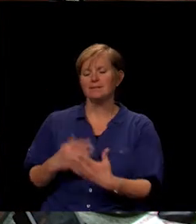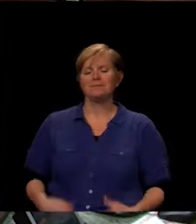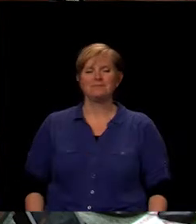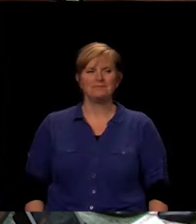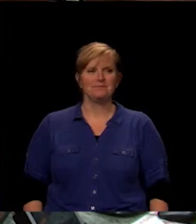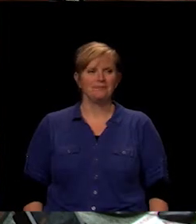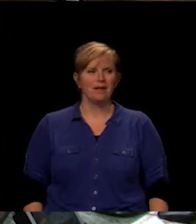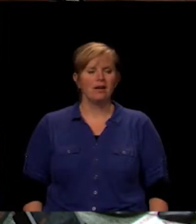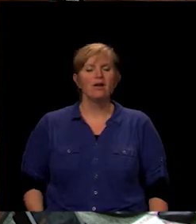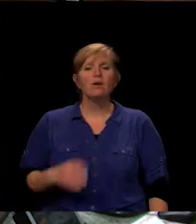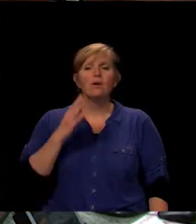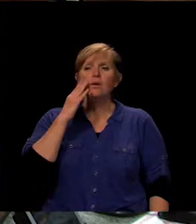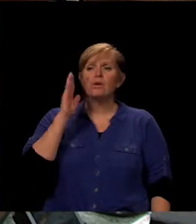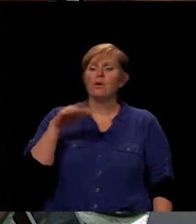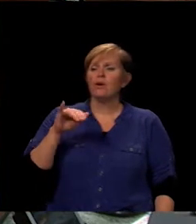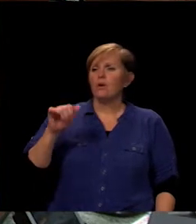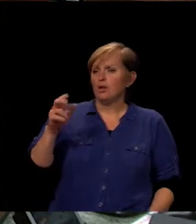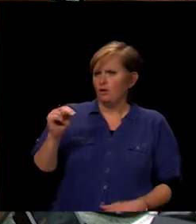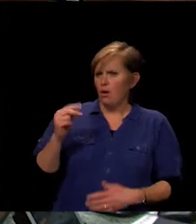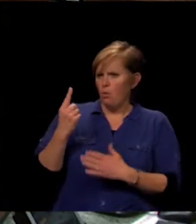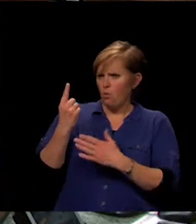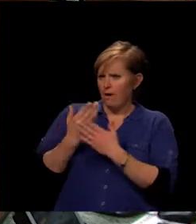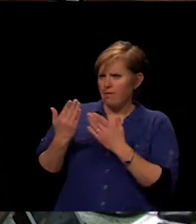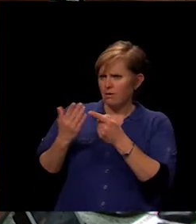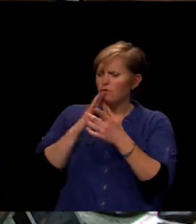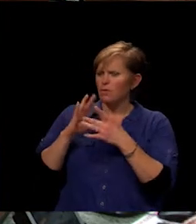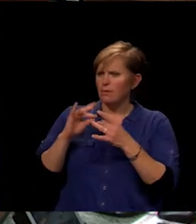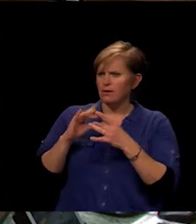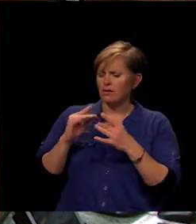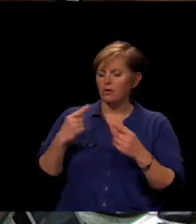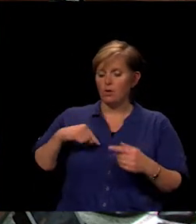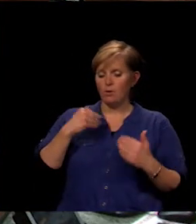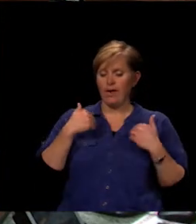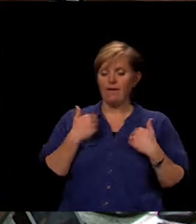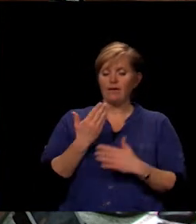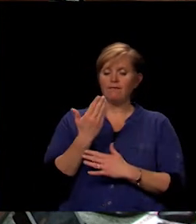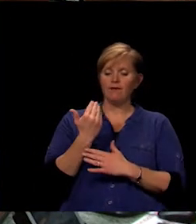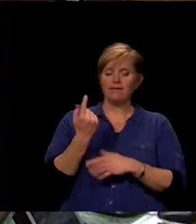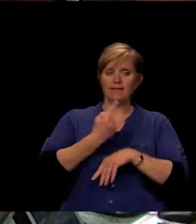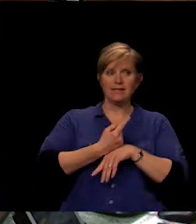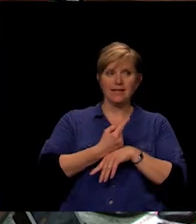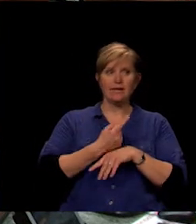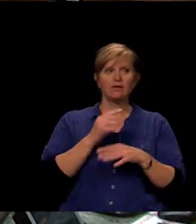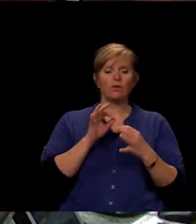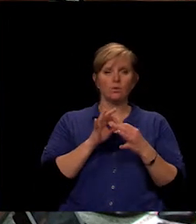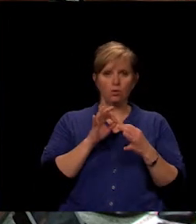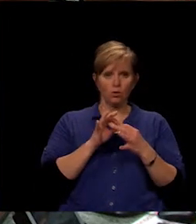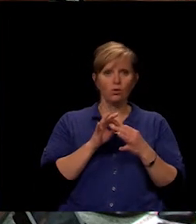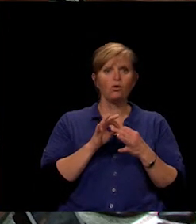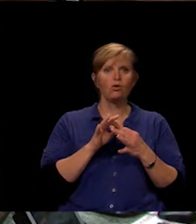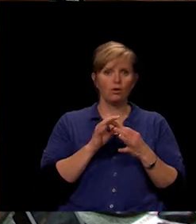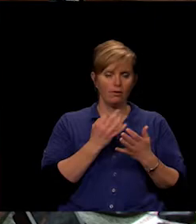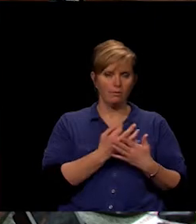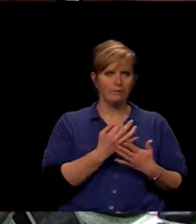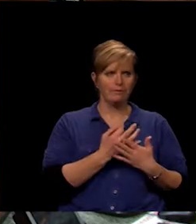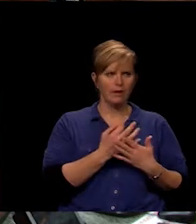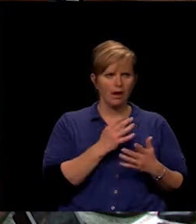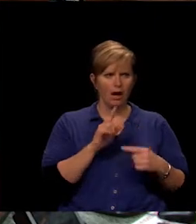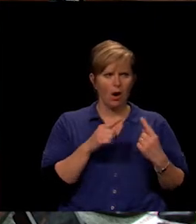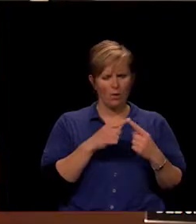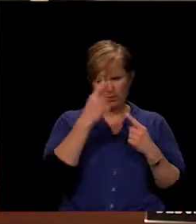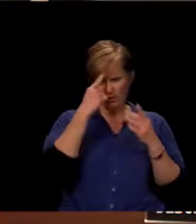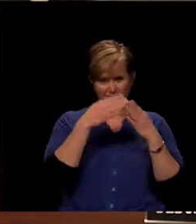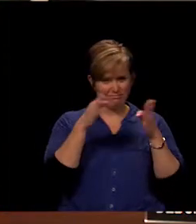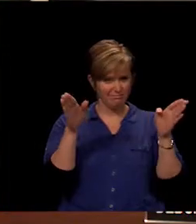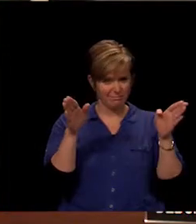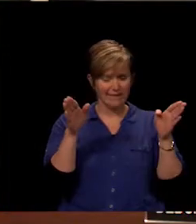You know, John, one of the things that you mentioned, you've got 15 days worth of material. That, honestly, if you think about it, generally, that's not a